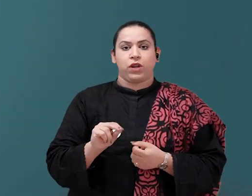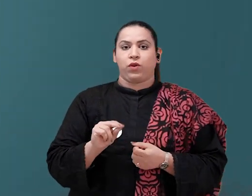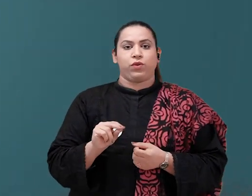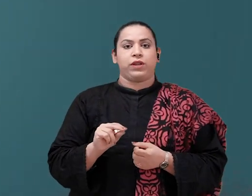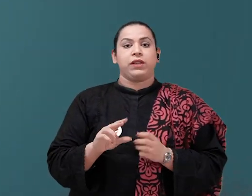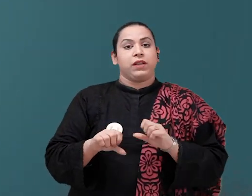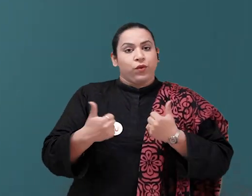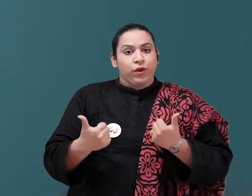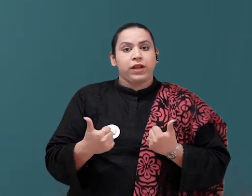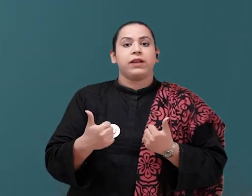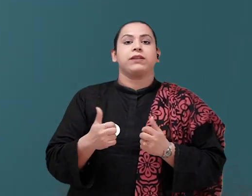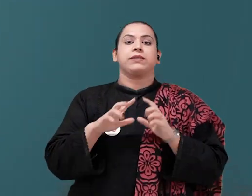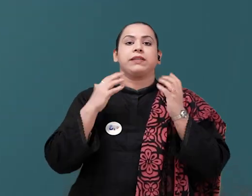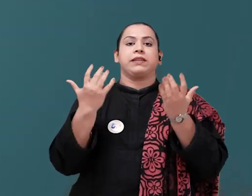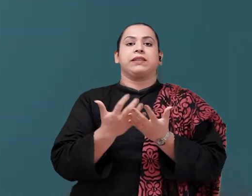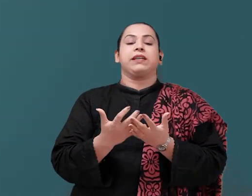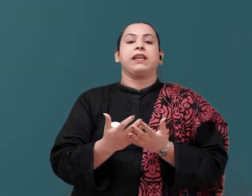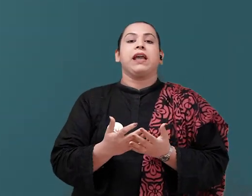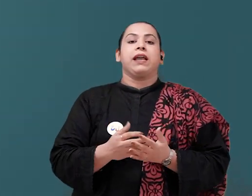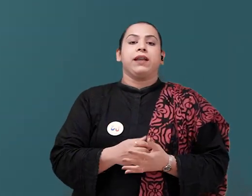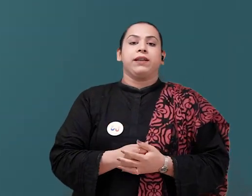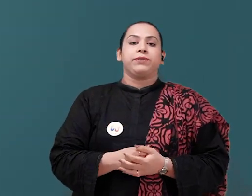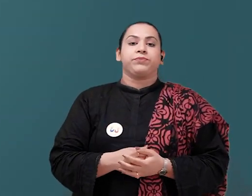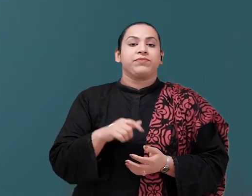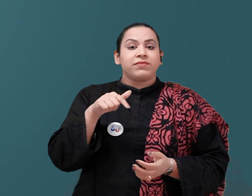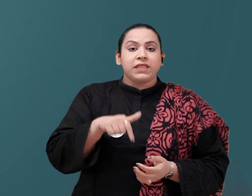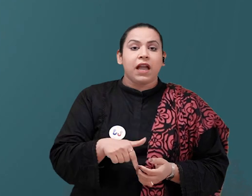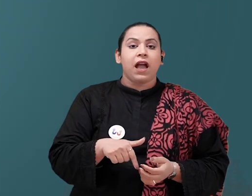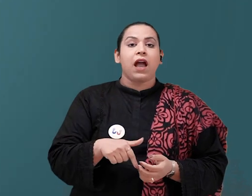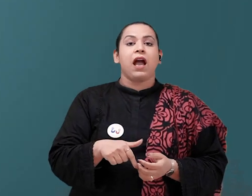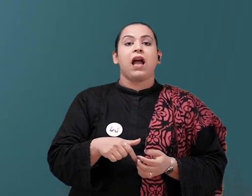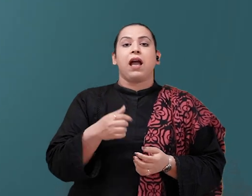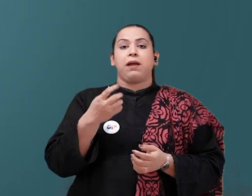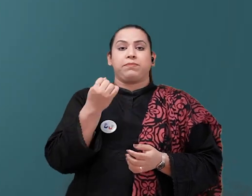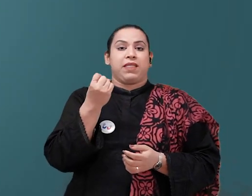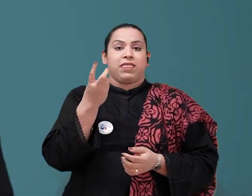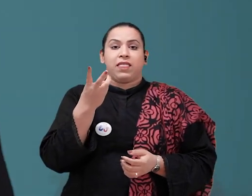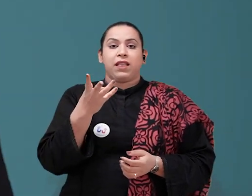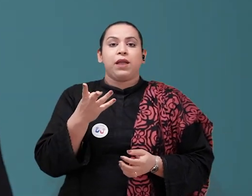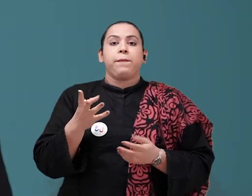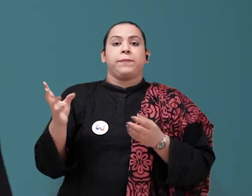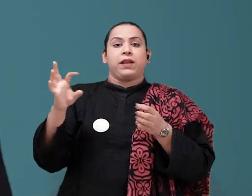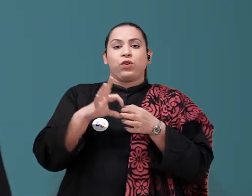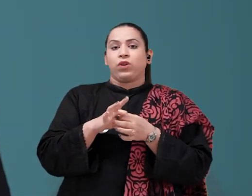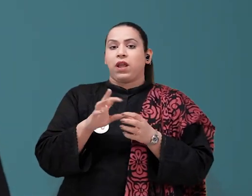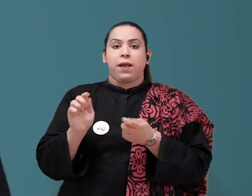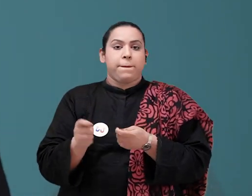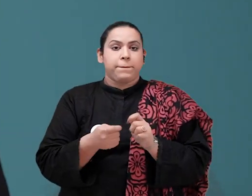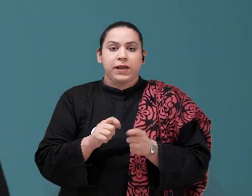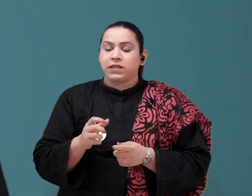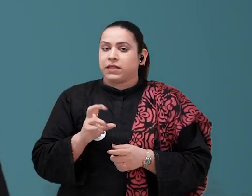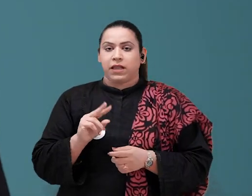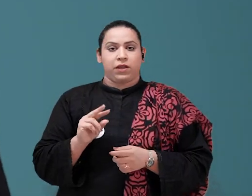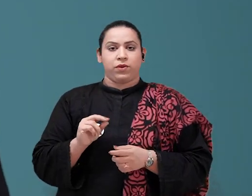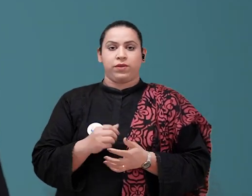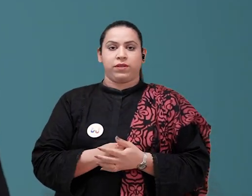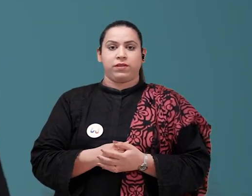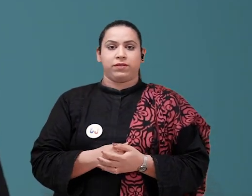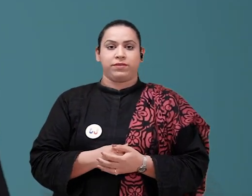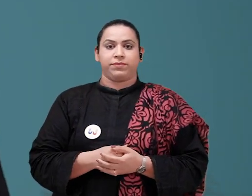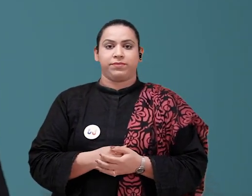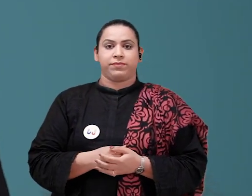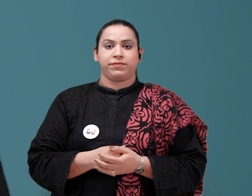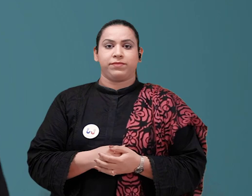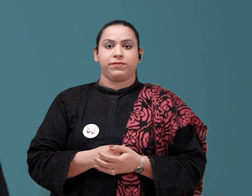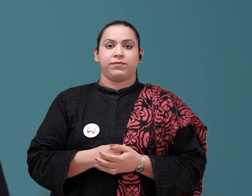there are no tournaments here. And, is not win any international I, myself, I am going to represent Pakistan